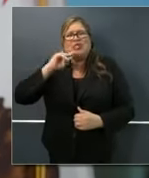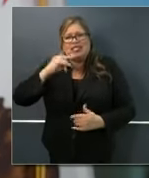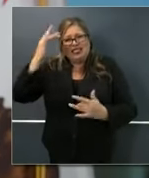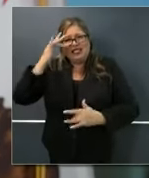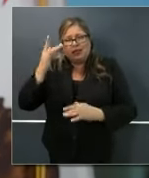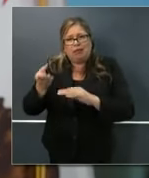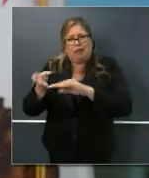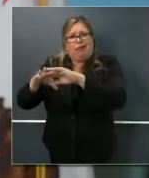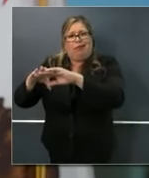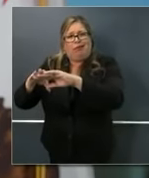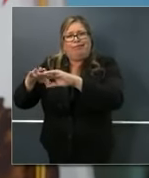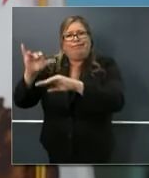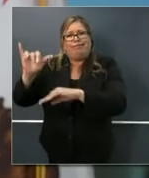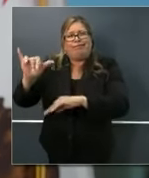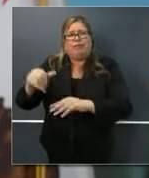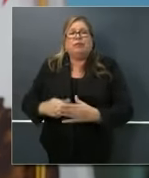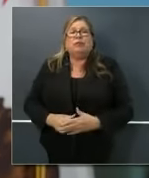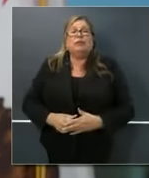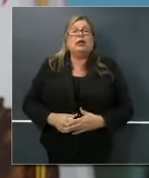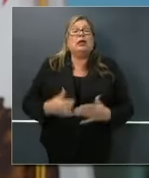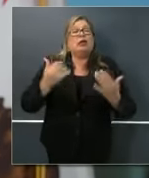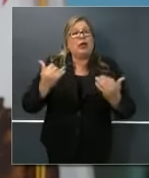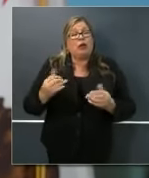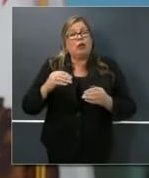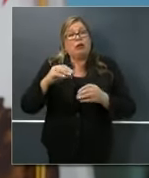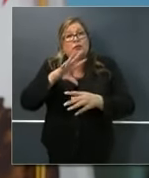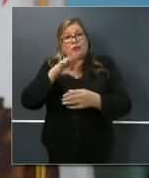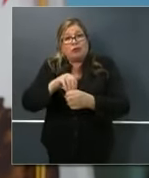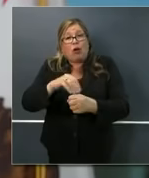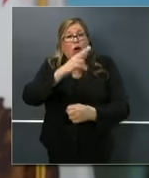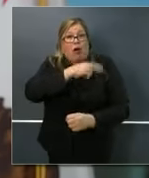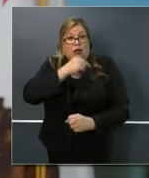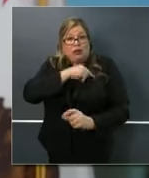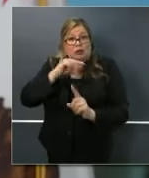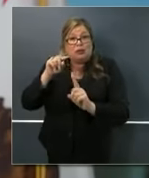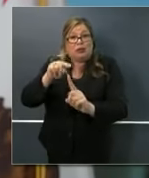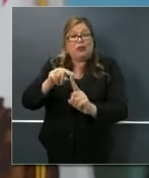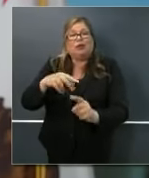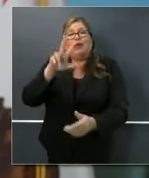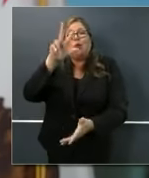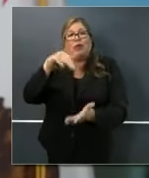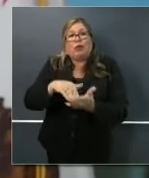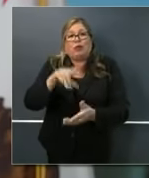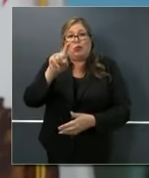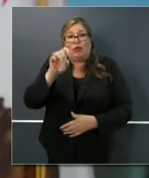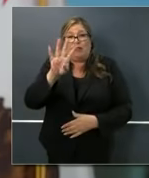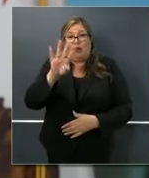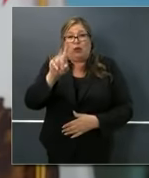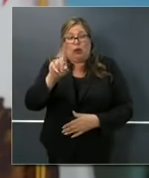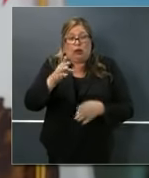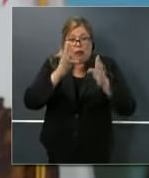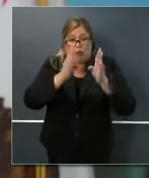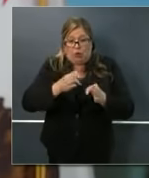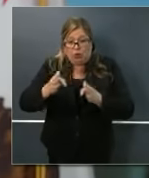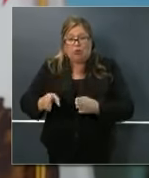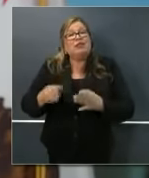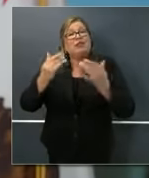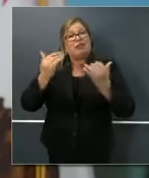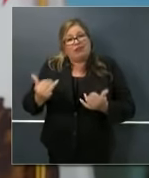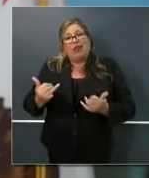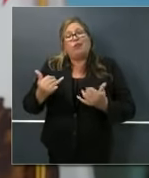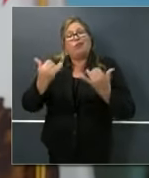,141 individuals, 3,141 individuals currently hospitalized.